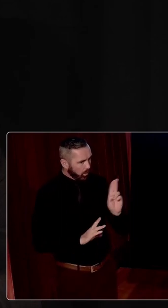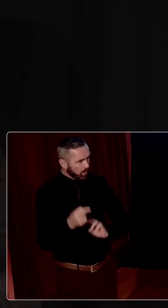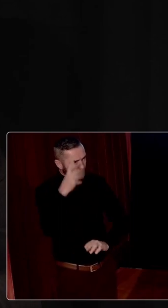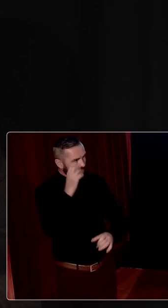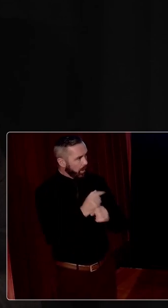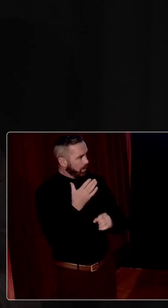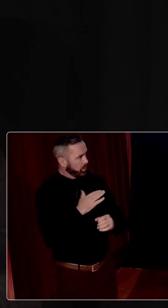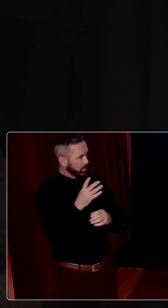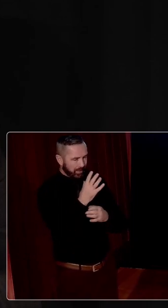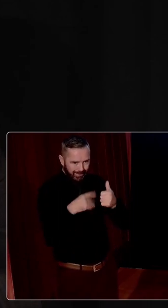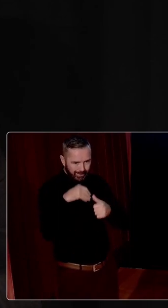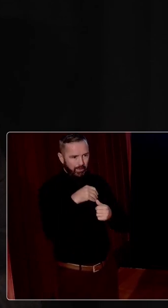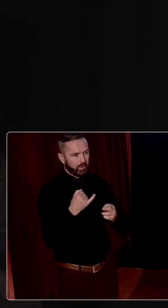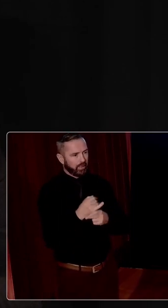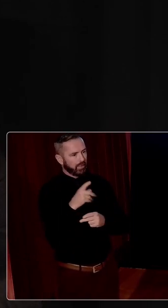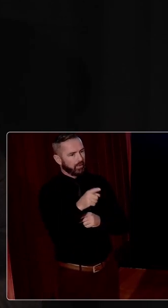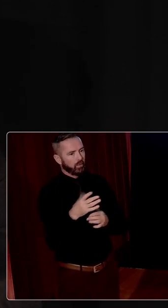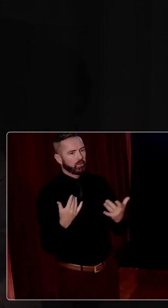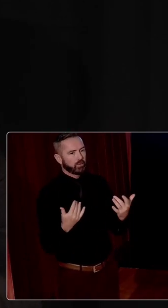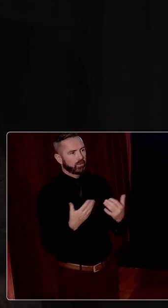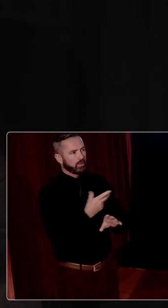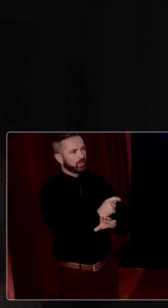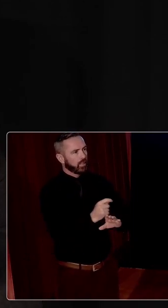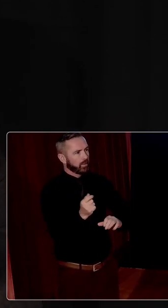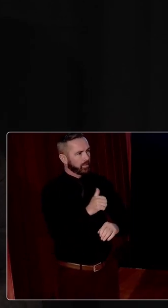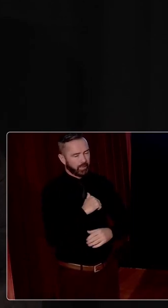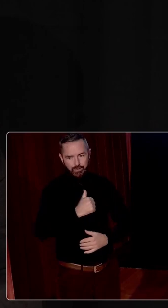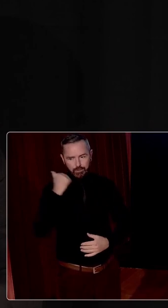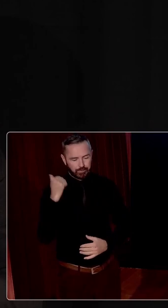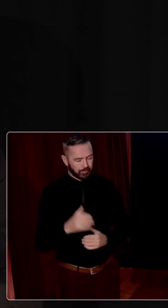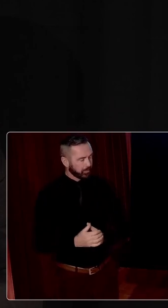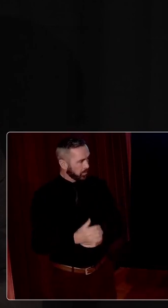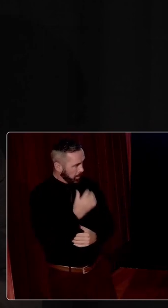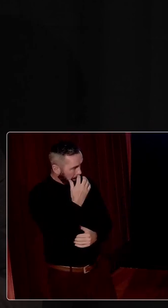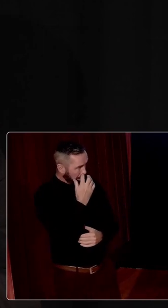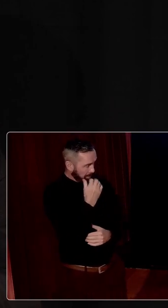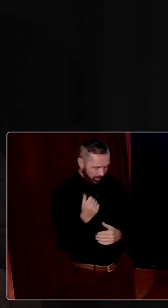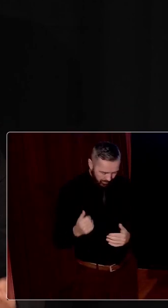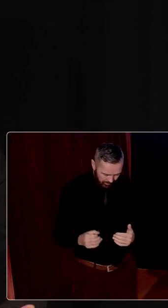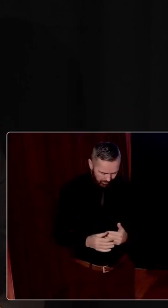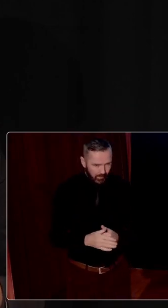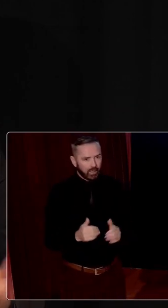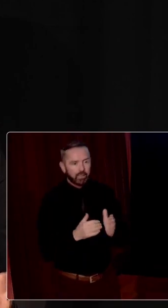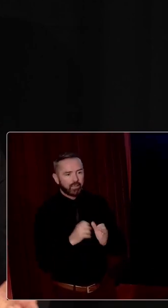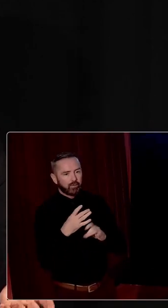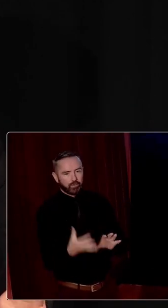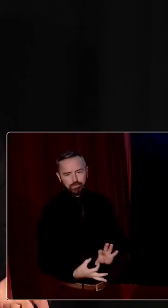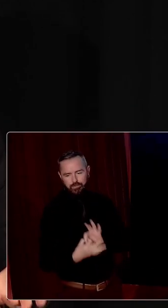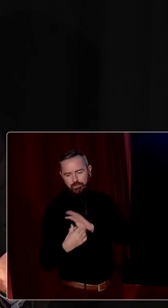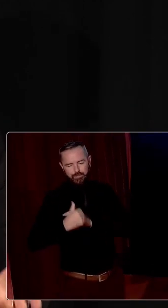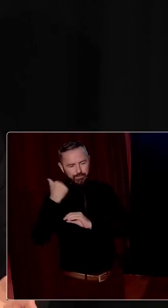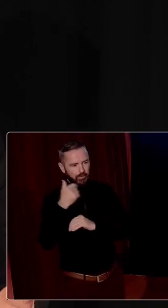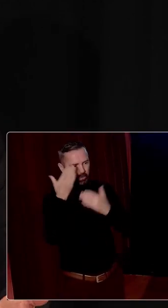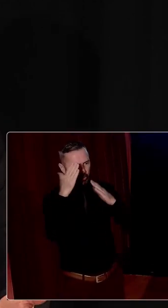internationally in those standard... In those times. And I don't think it was... Yes, it goes back. And actually it